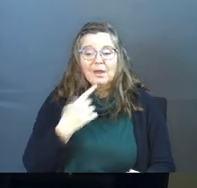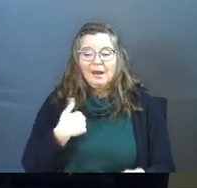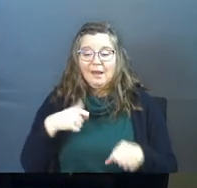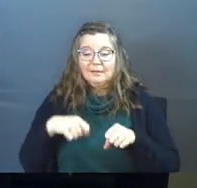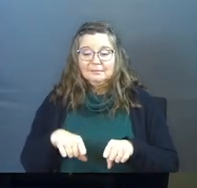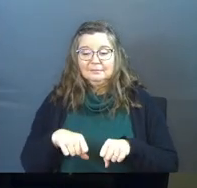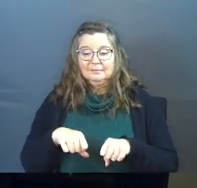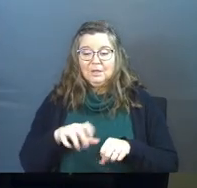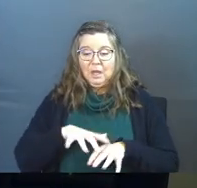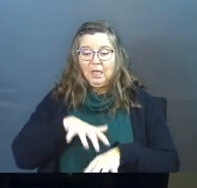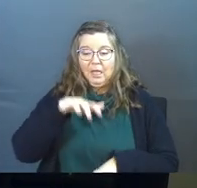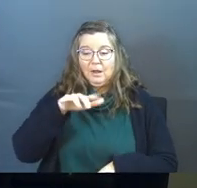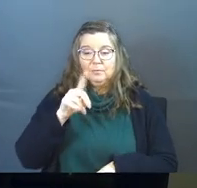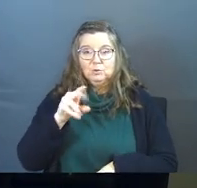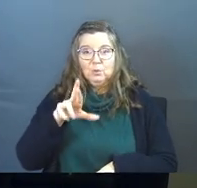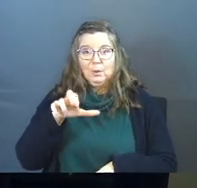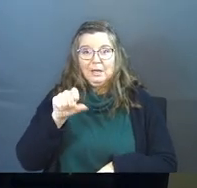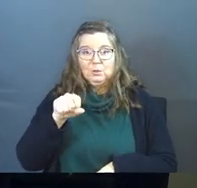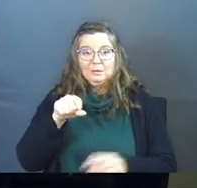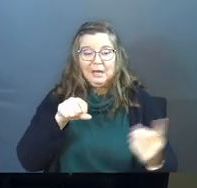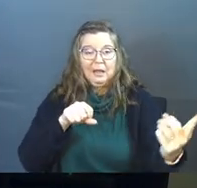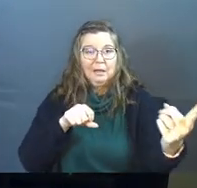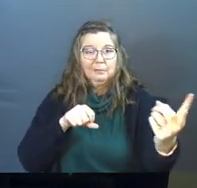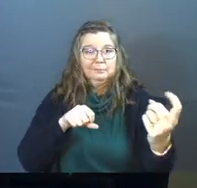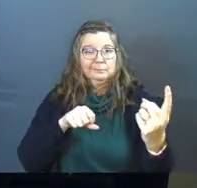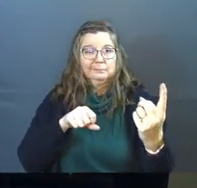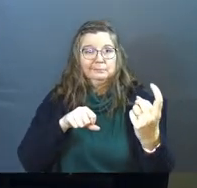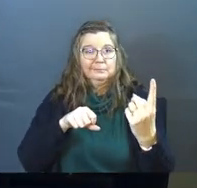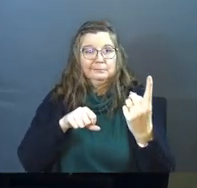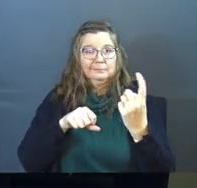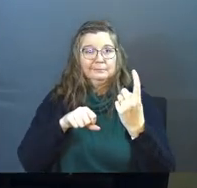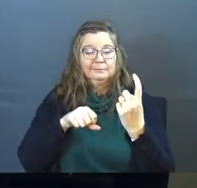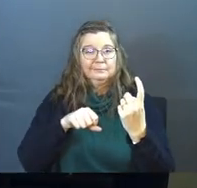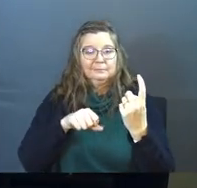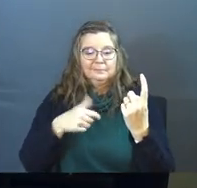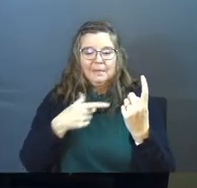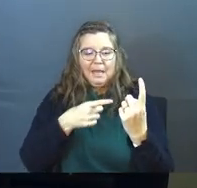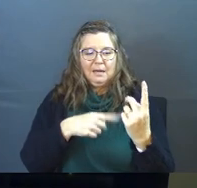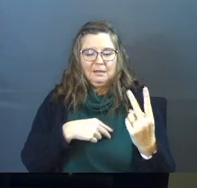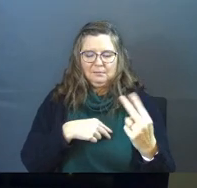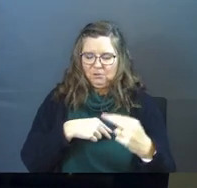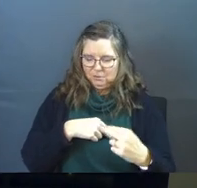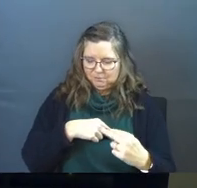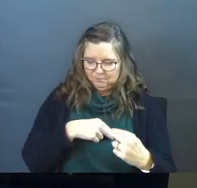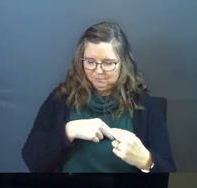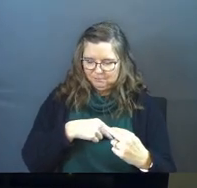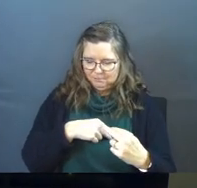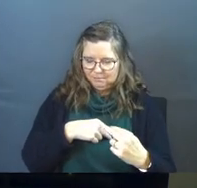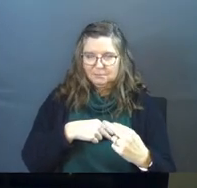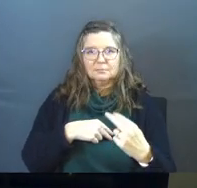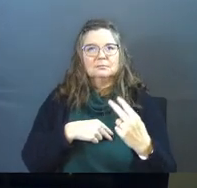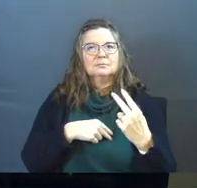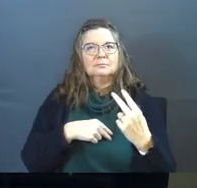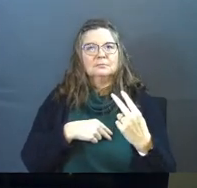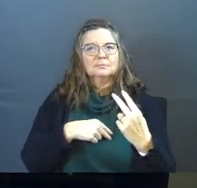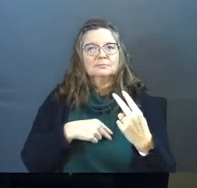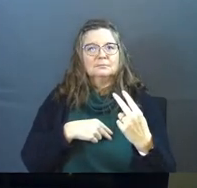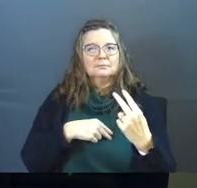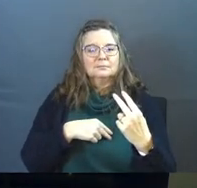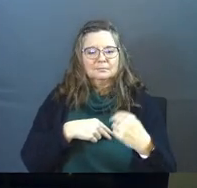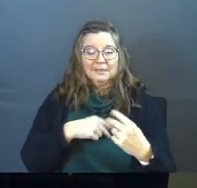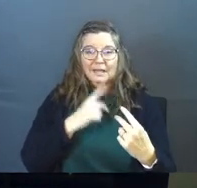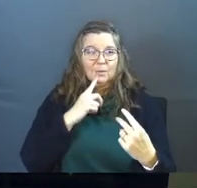I am in the grocery store with my Doritos. And he comes walking up and he looks at the Doritos and he looks at me.